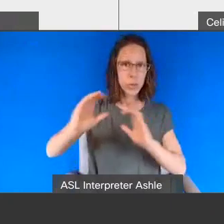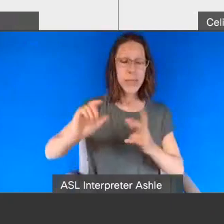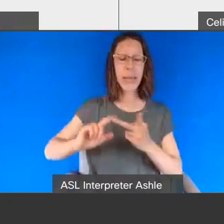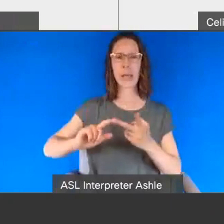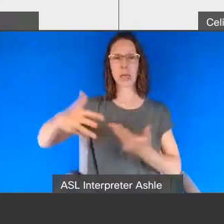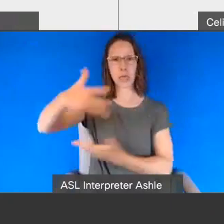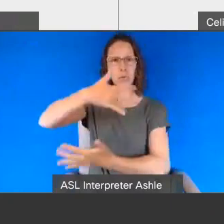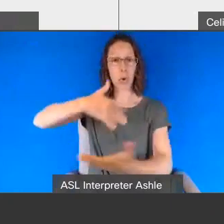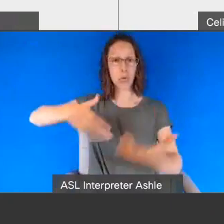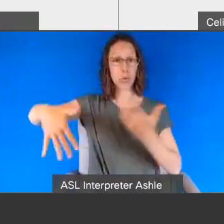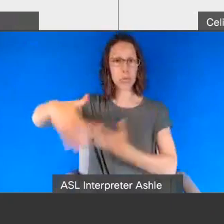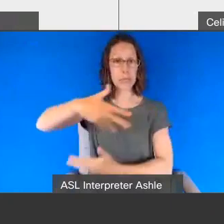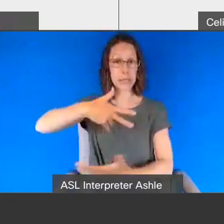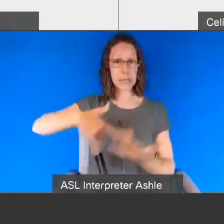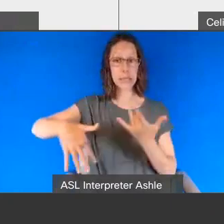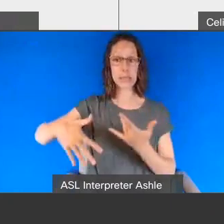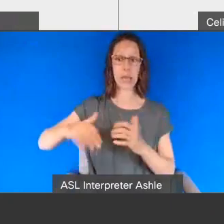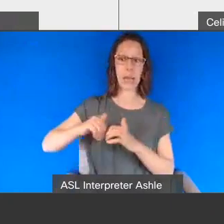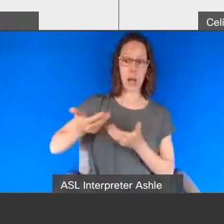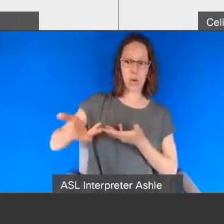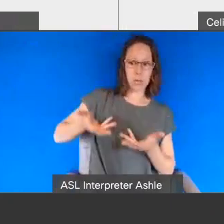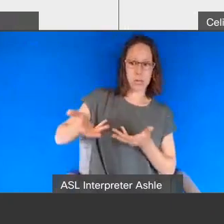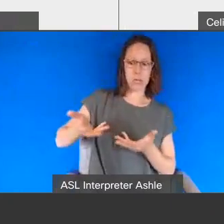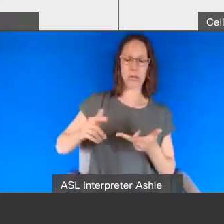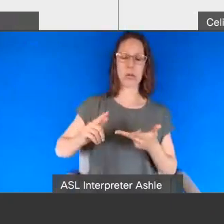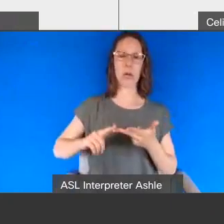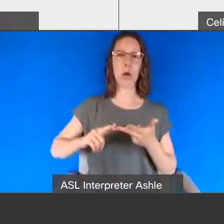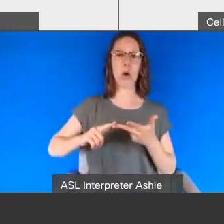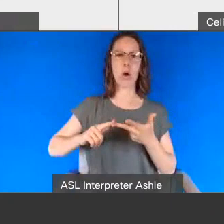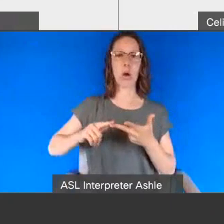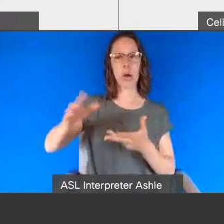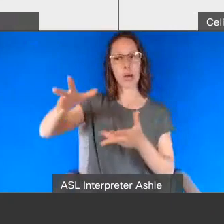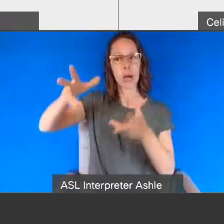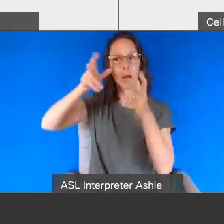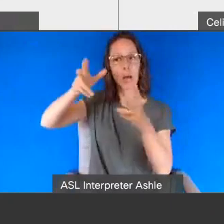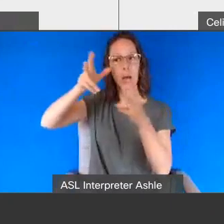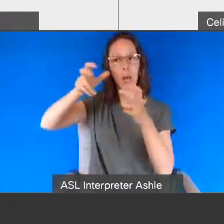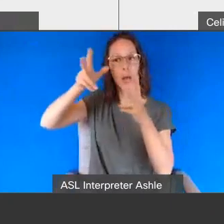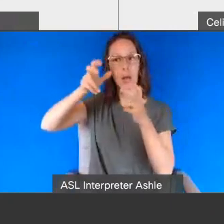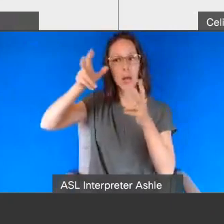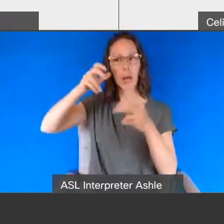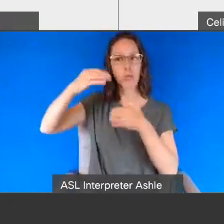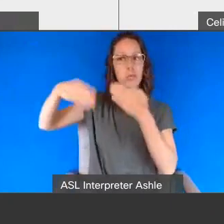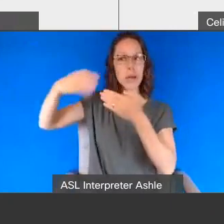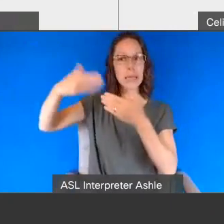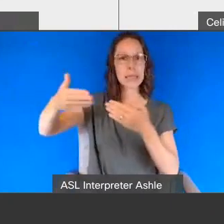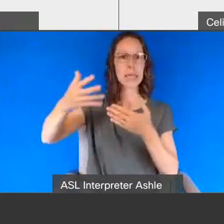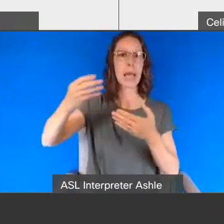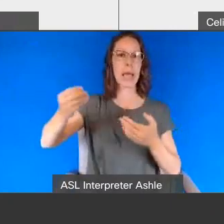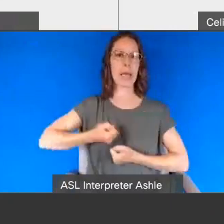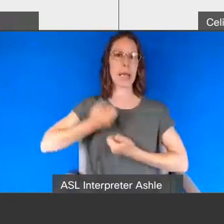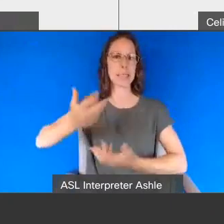uh they're processing both their expressive language what I'm doing now is expressive language